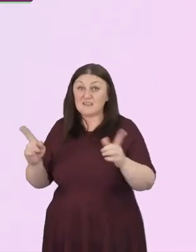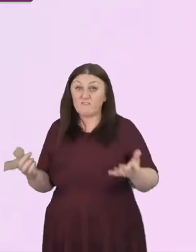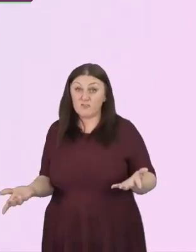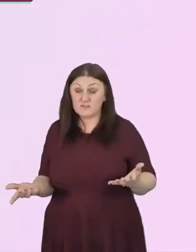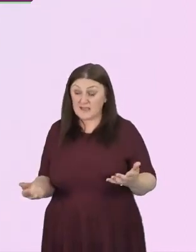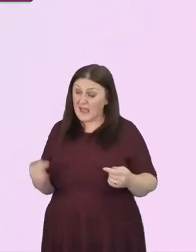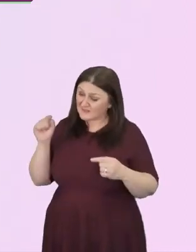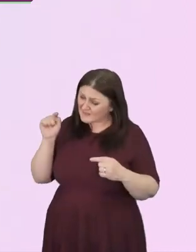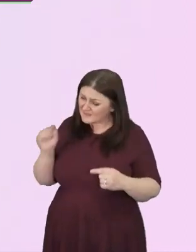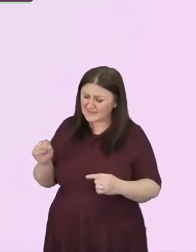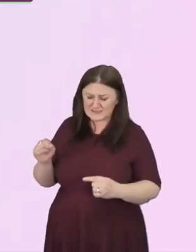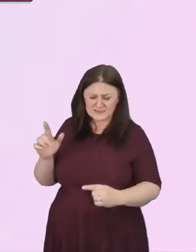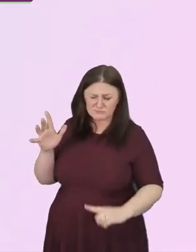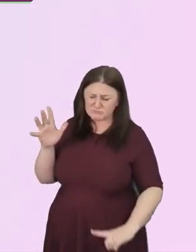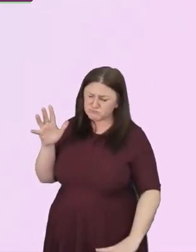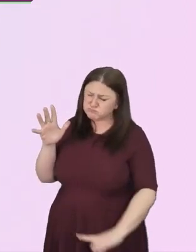death.